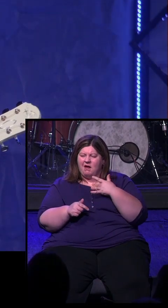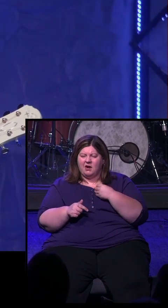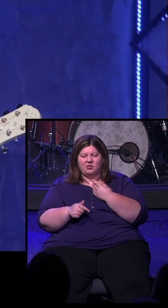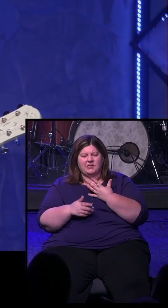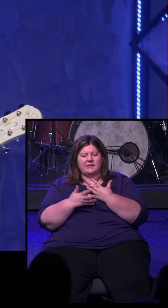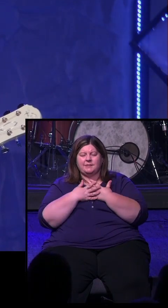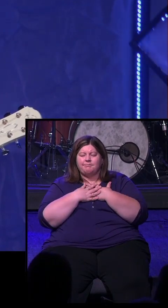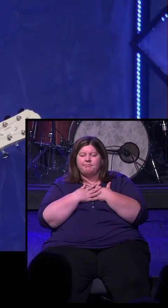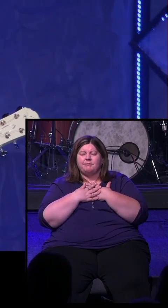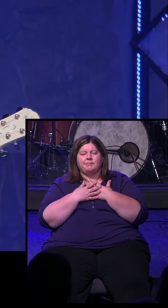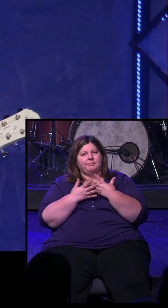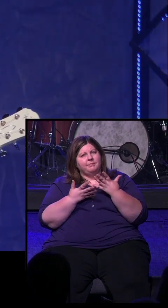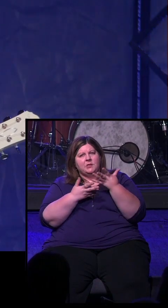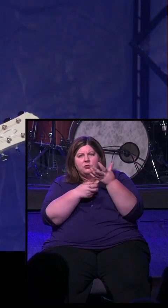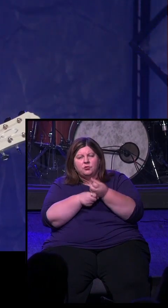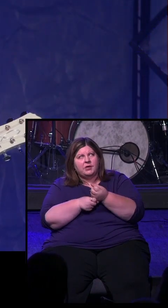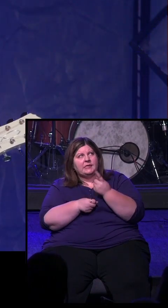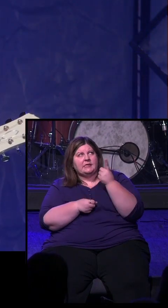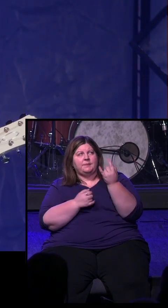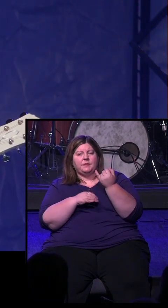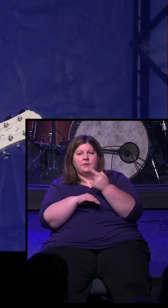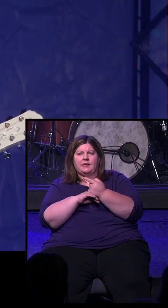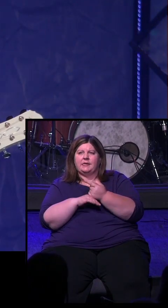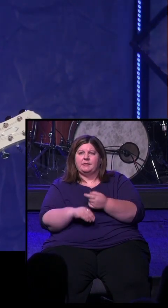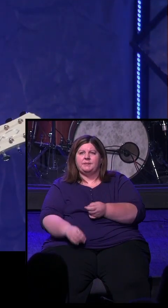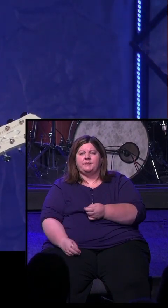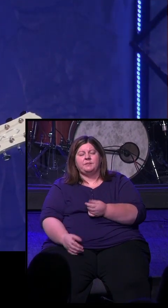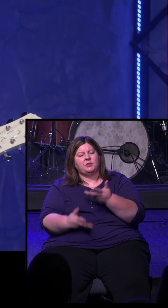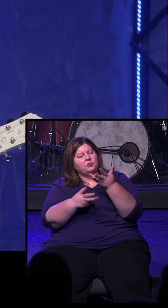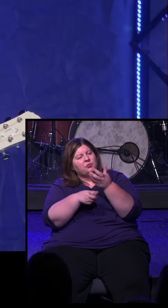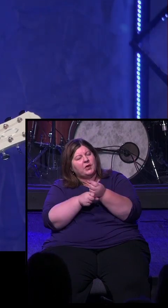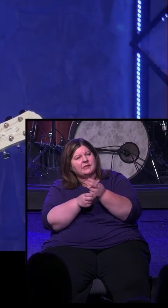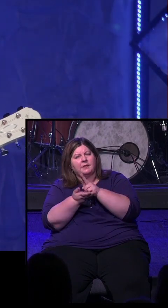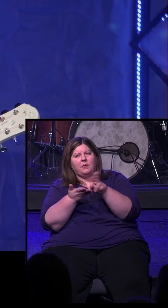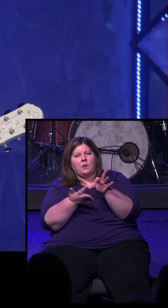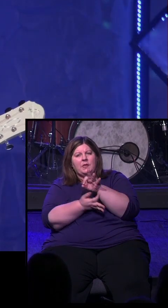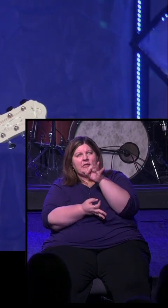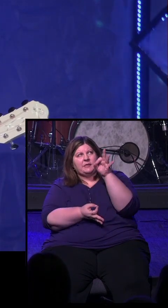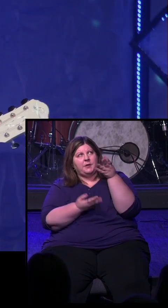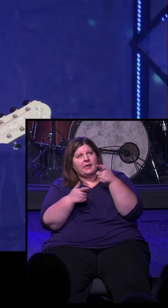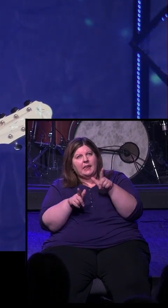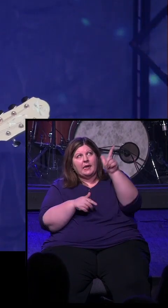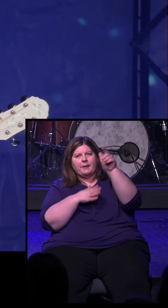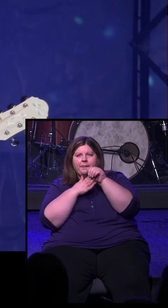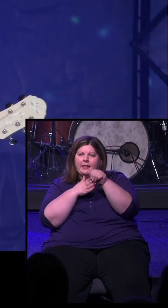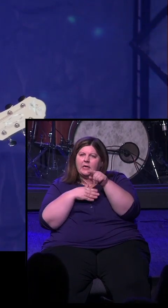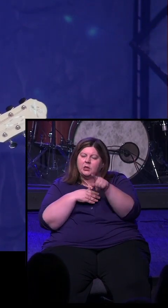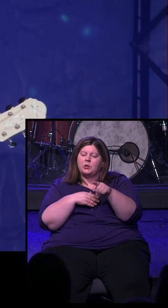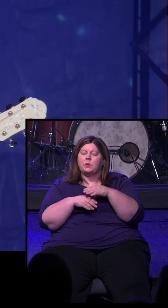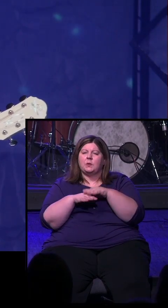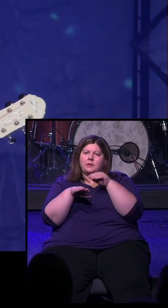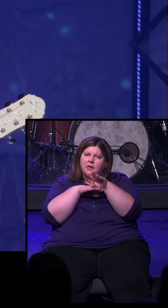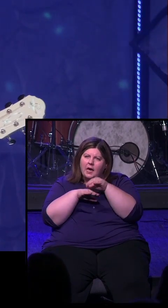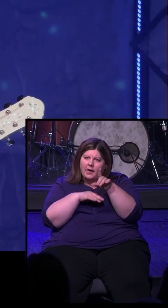just express to the Lord what you need this morning. Express to the Holy Spirit what you need maybe guidance on,